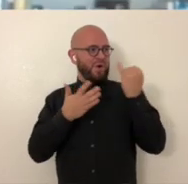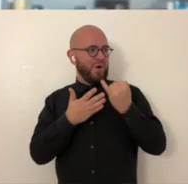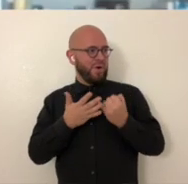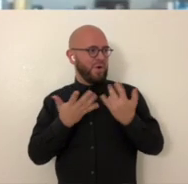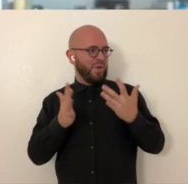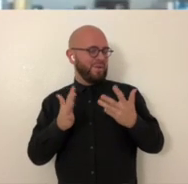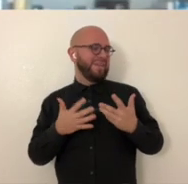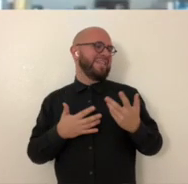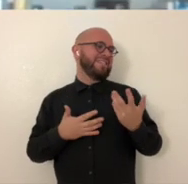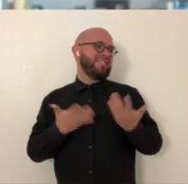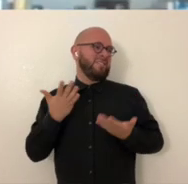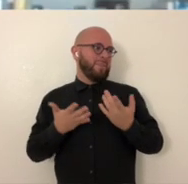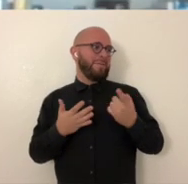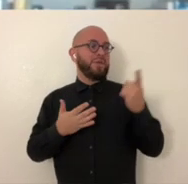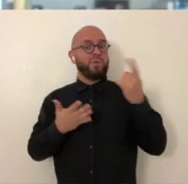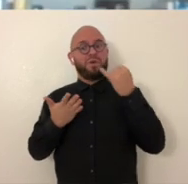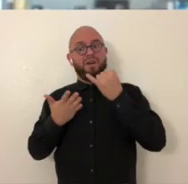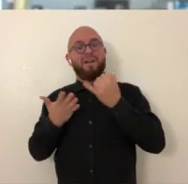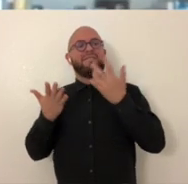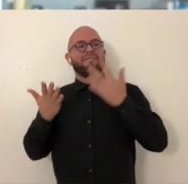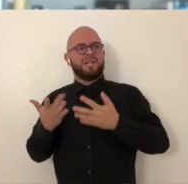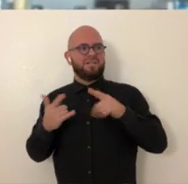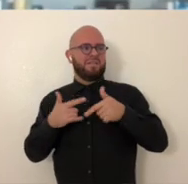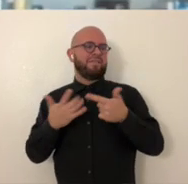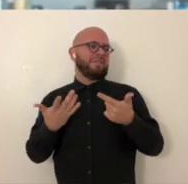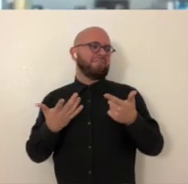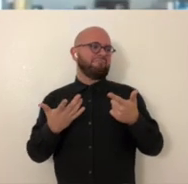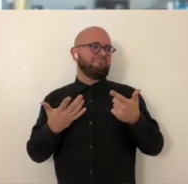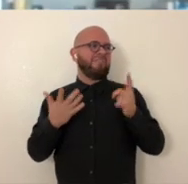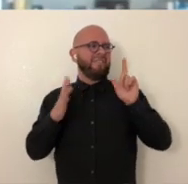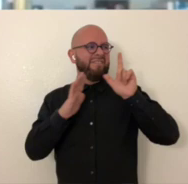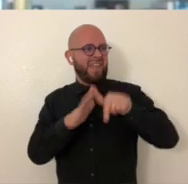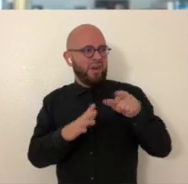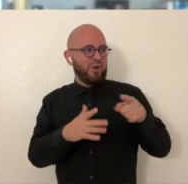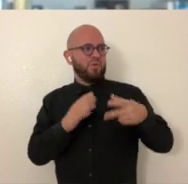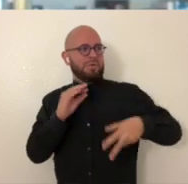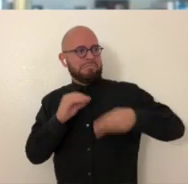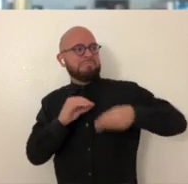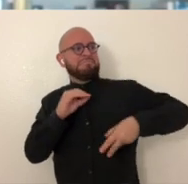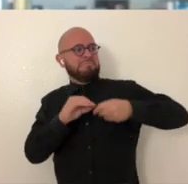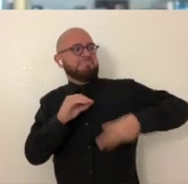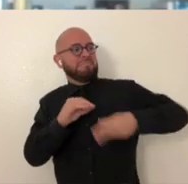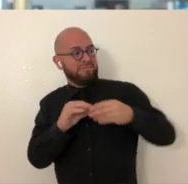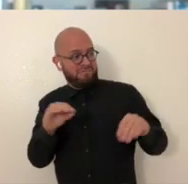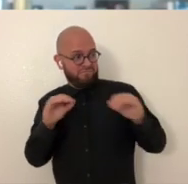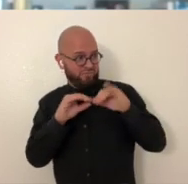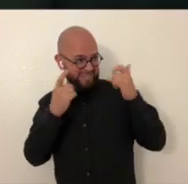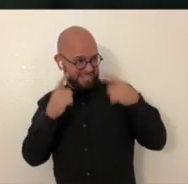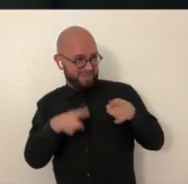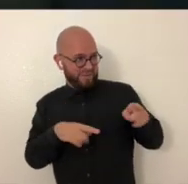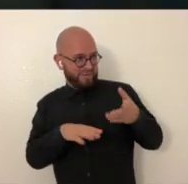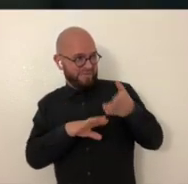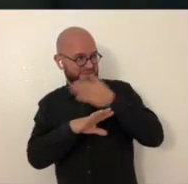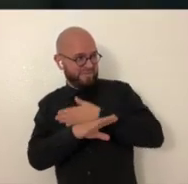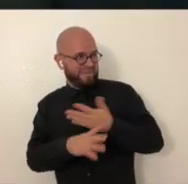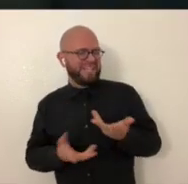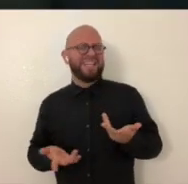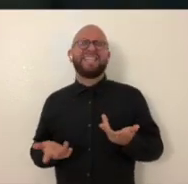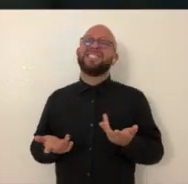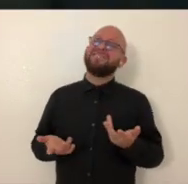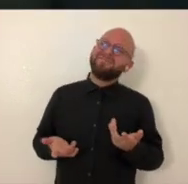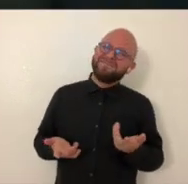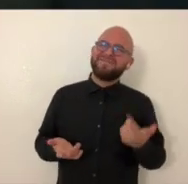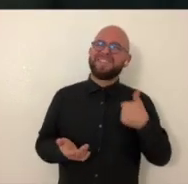ever happened when you're there are other pieces that you started later on going back to them and, and building up on them? I think a lot of my pieces